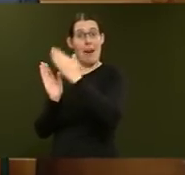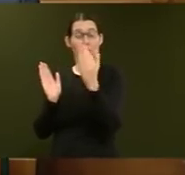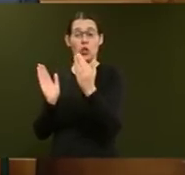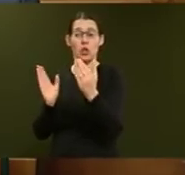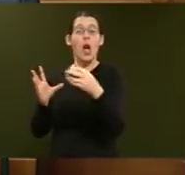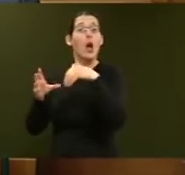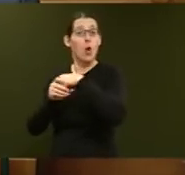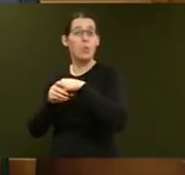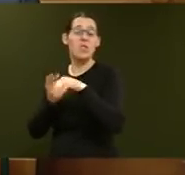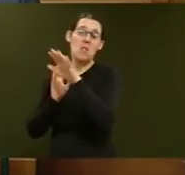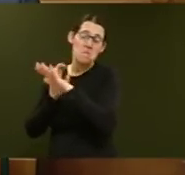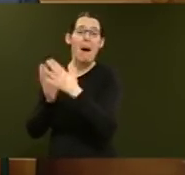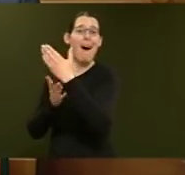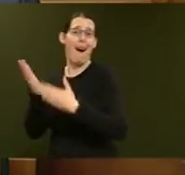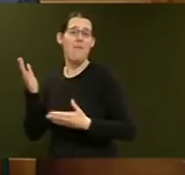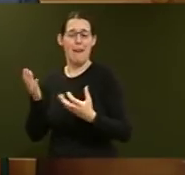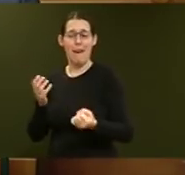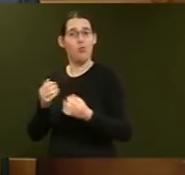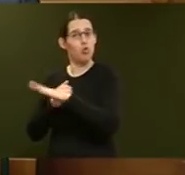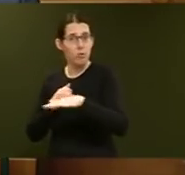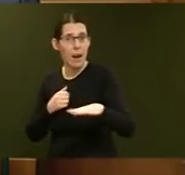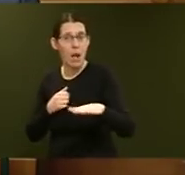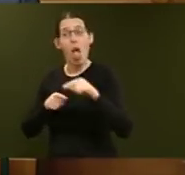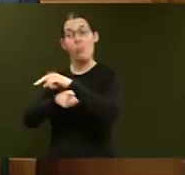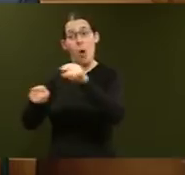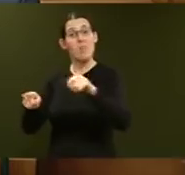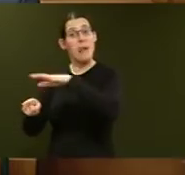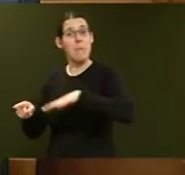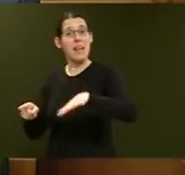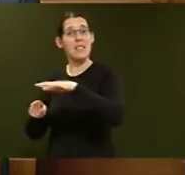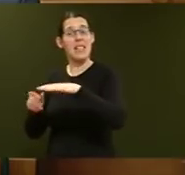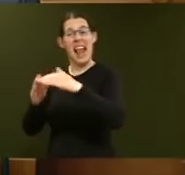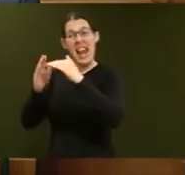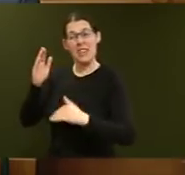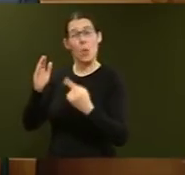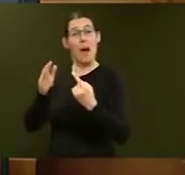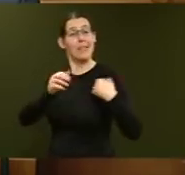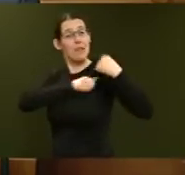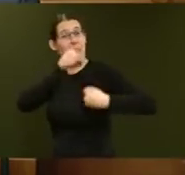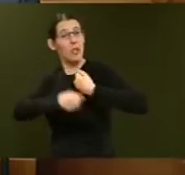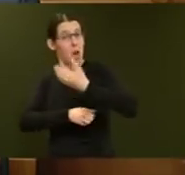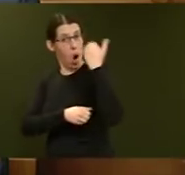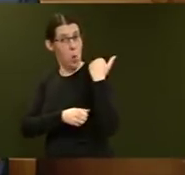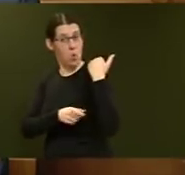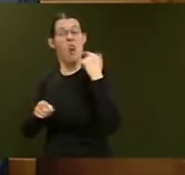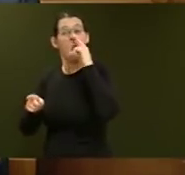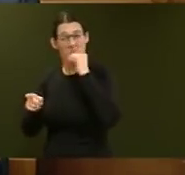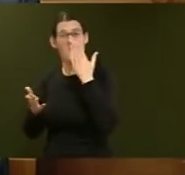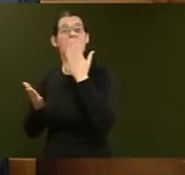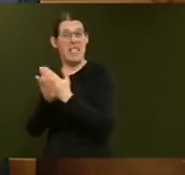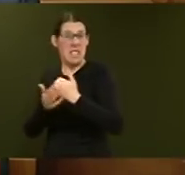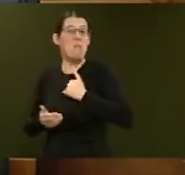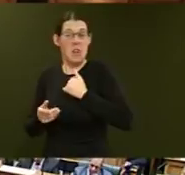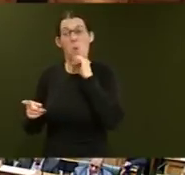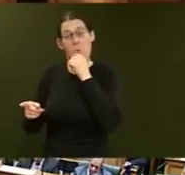the young families who, less than a generation ago, would have realistically expected they would be able to own their own